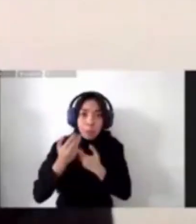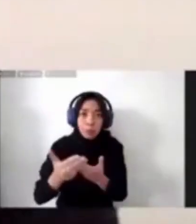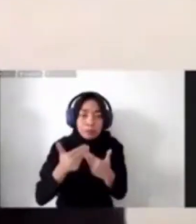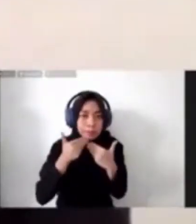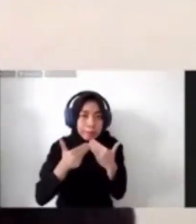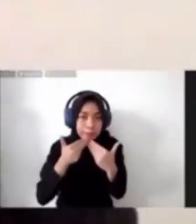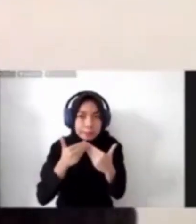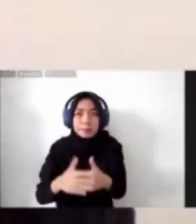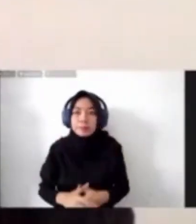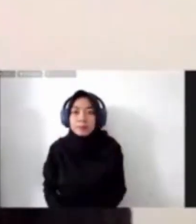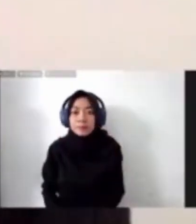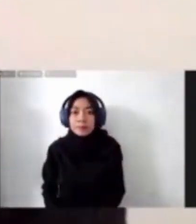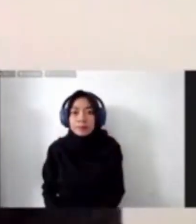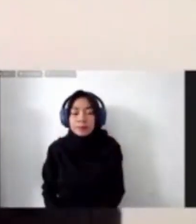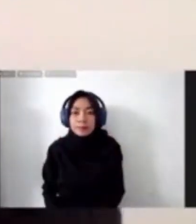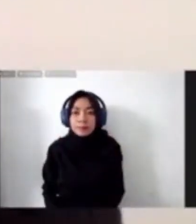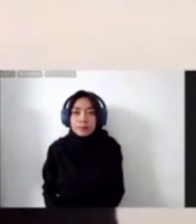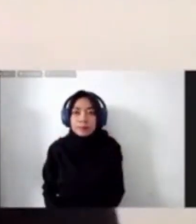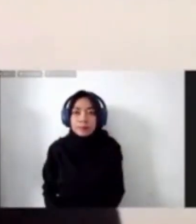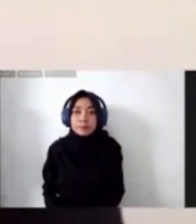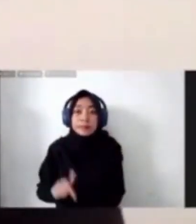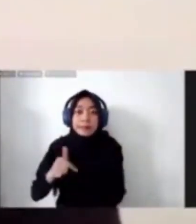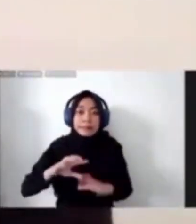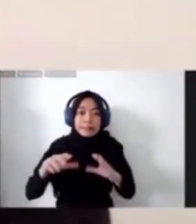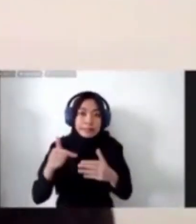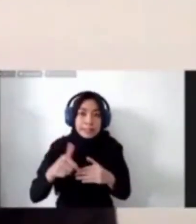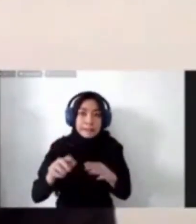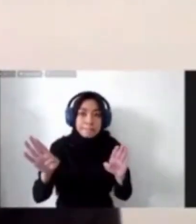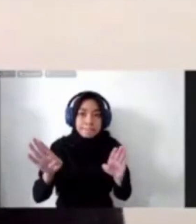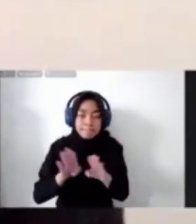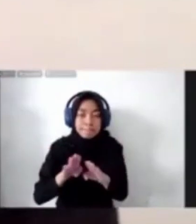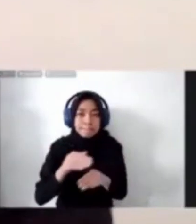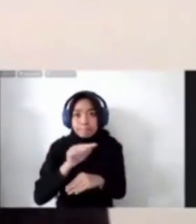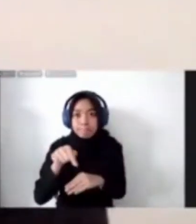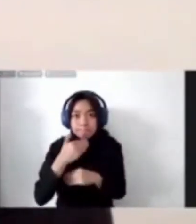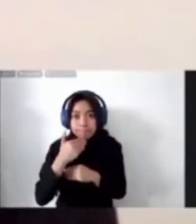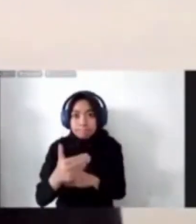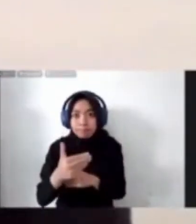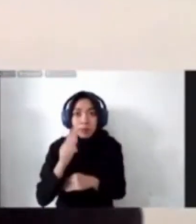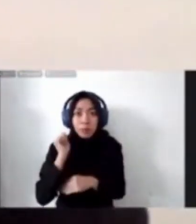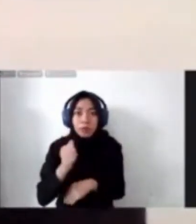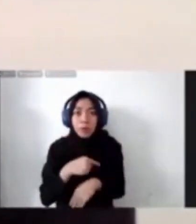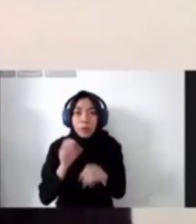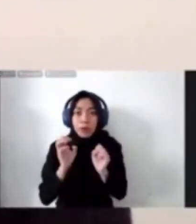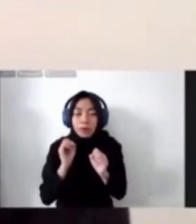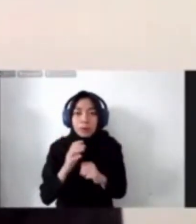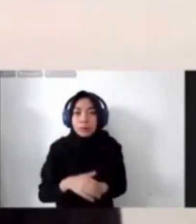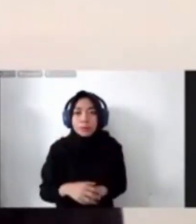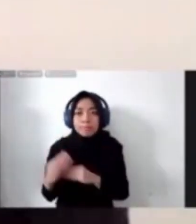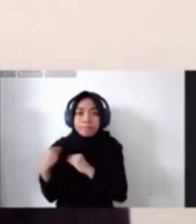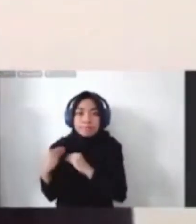I would like to end this session. Thank you so much. Wassalamualaikum warahmatullahi wabarakatuh. And